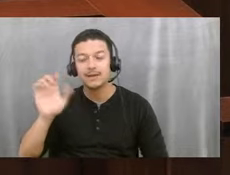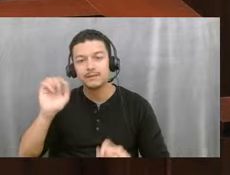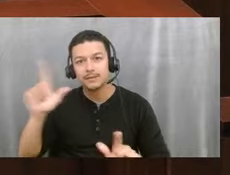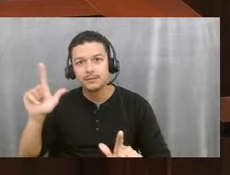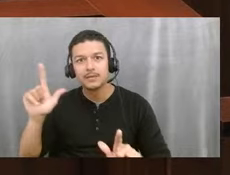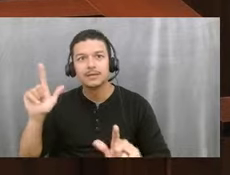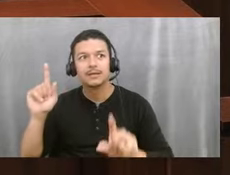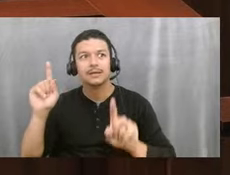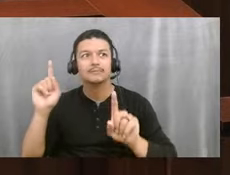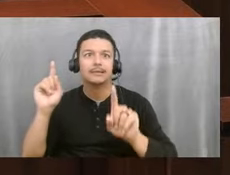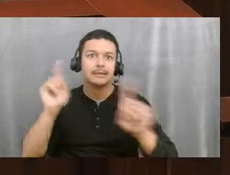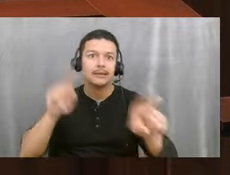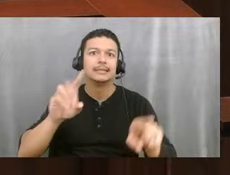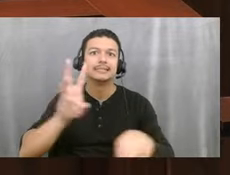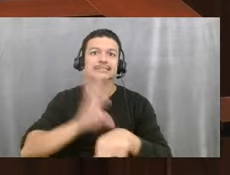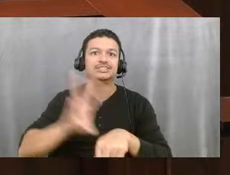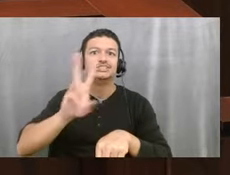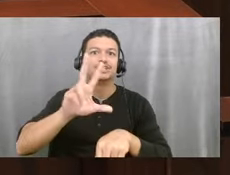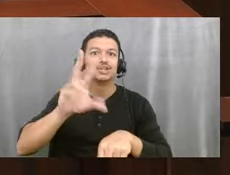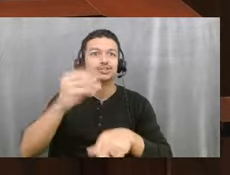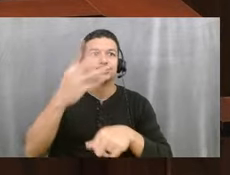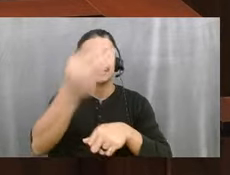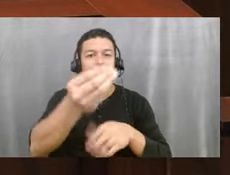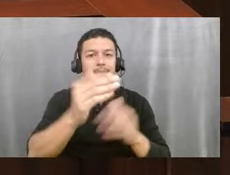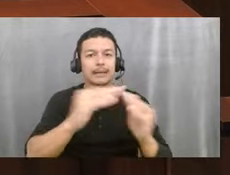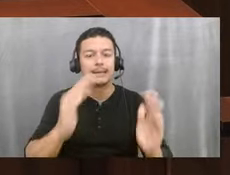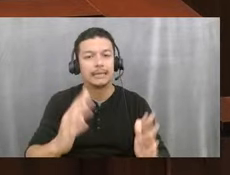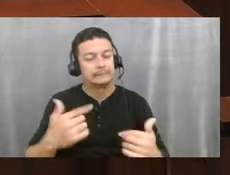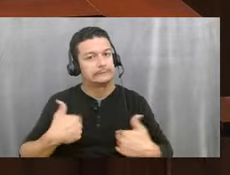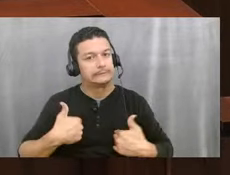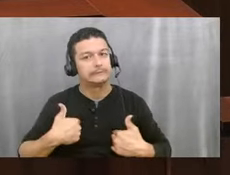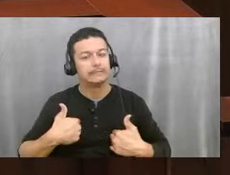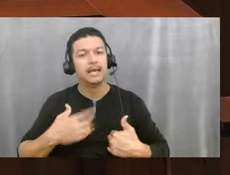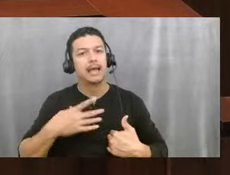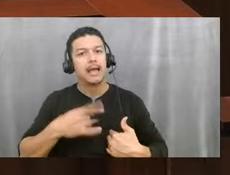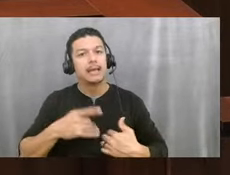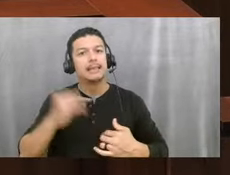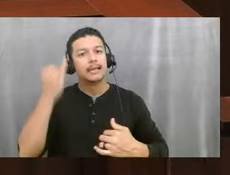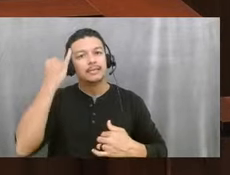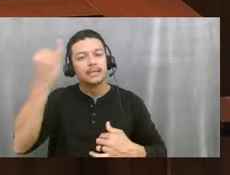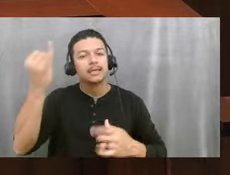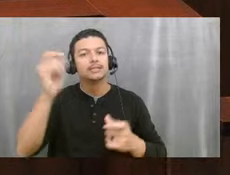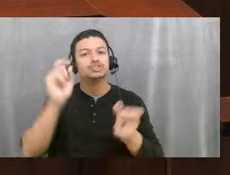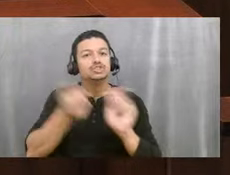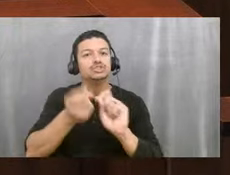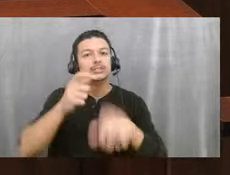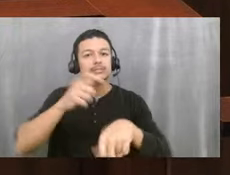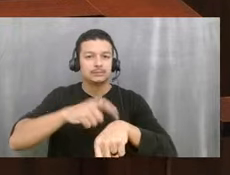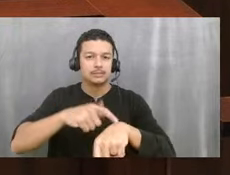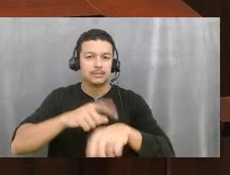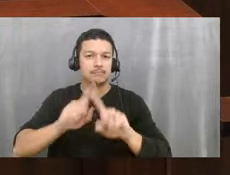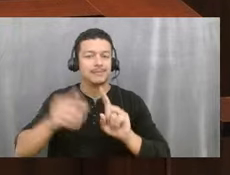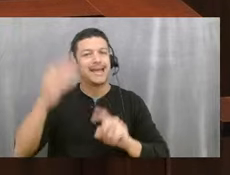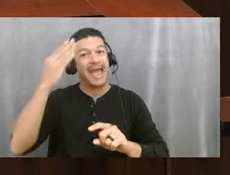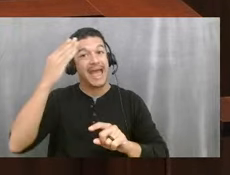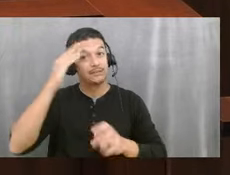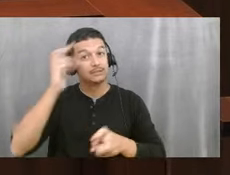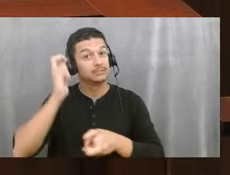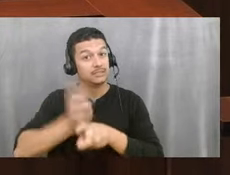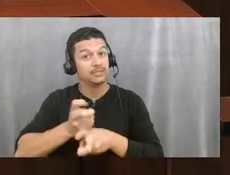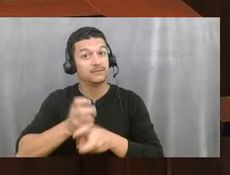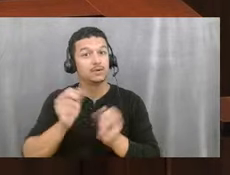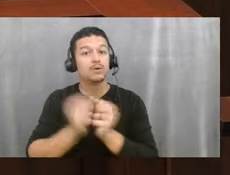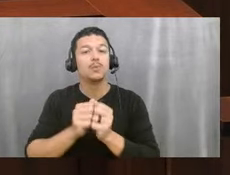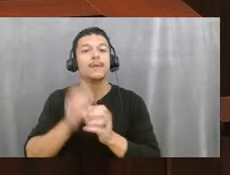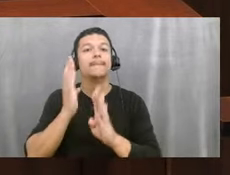So I love the idea of adjusting the times. But it is very difficult for us with buses to be able to get all the children